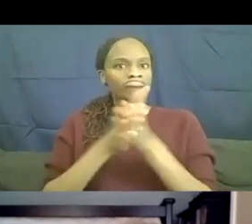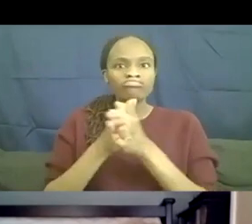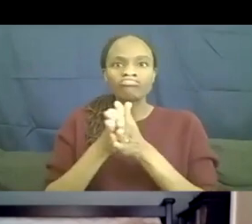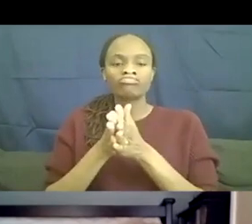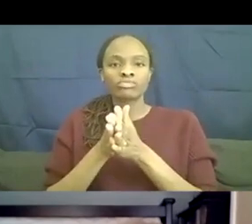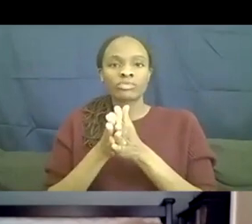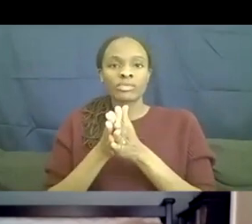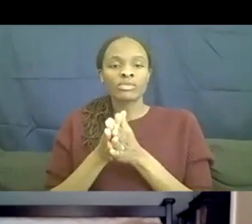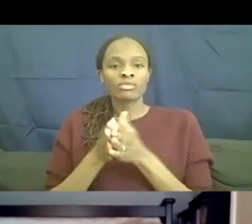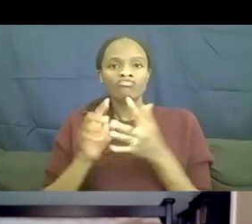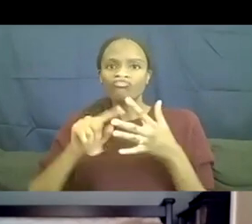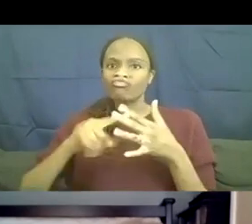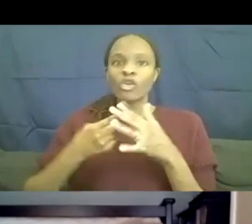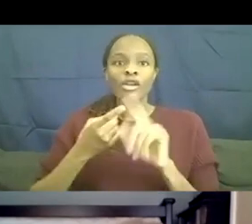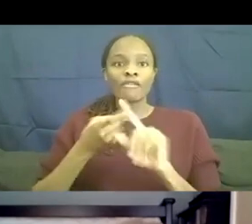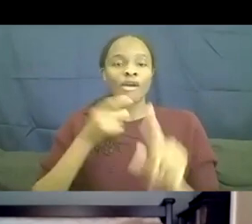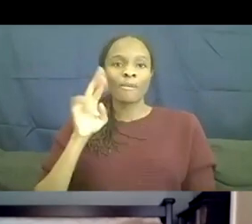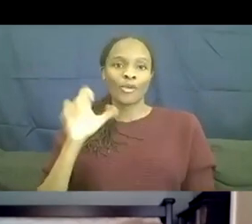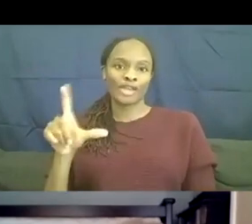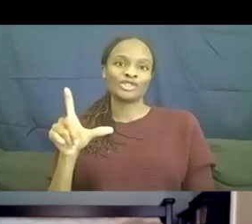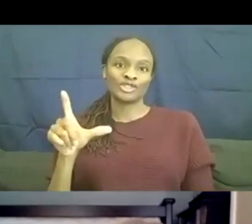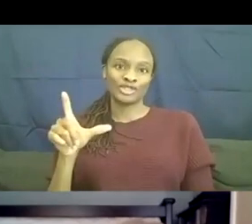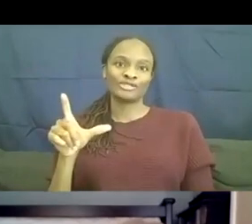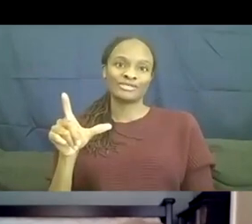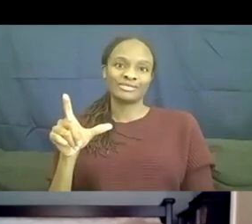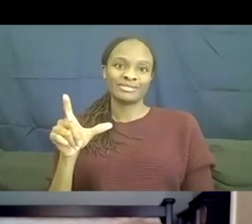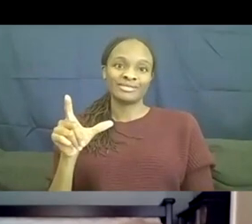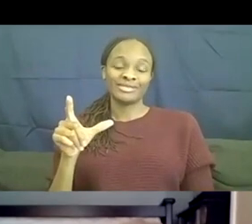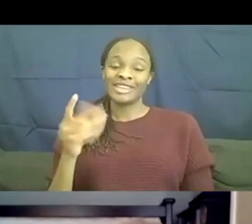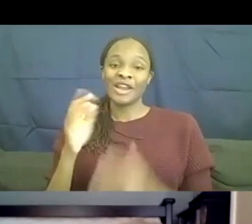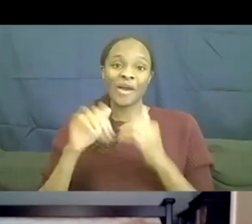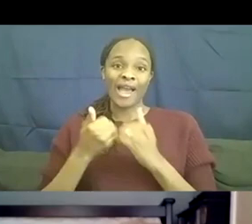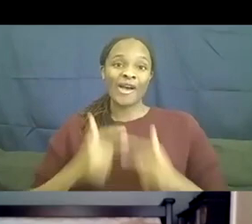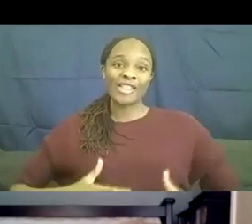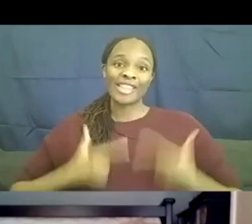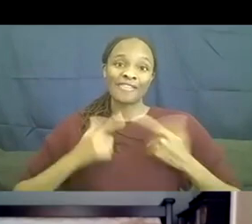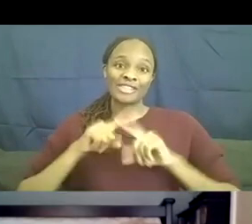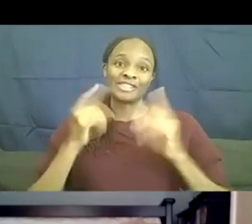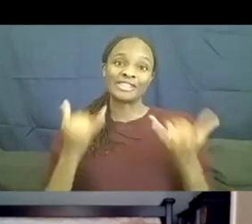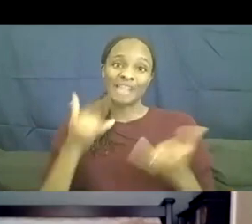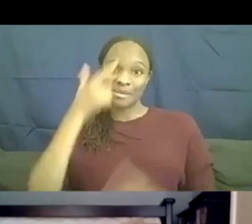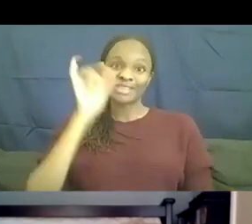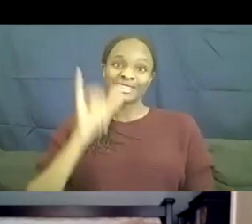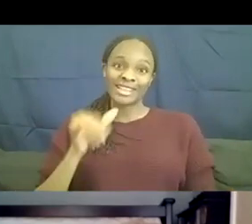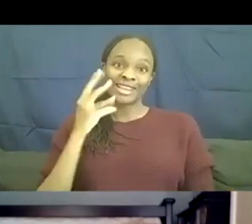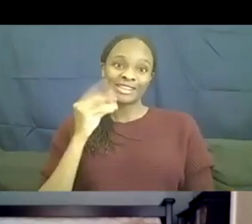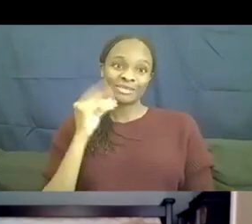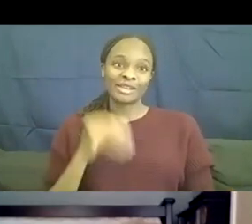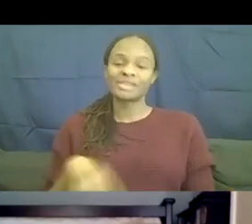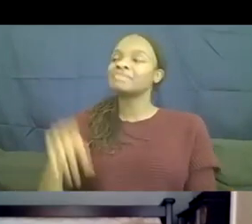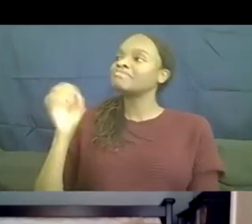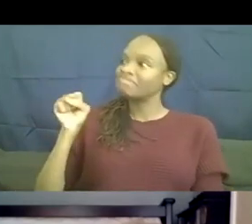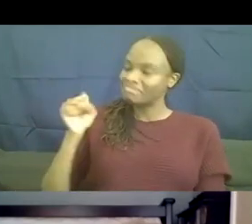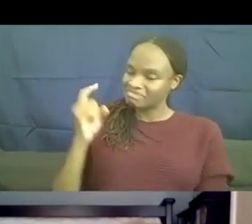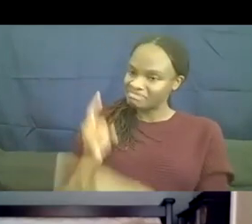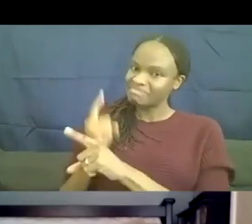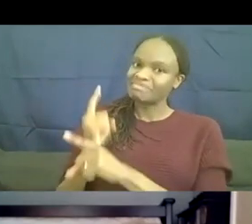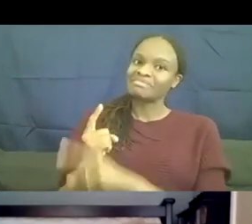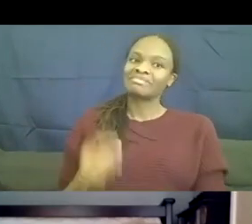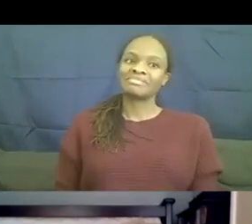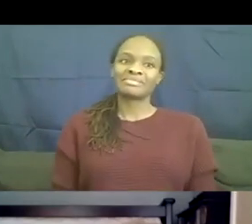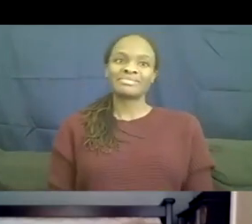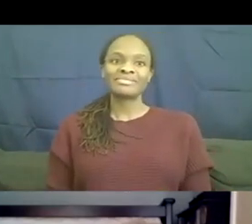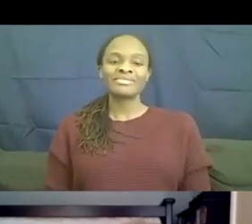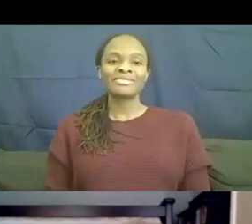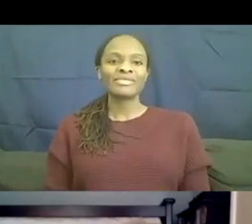from Rachel and you'll later hear how, how life is different today as a result of that experience. Yeah. Absolutely. Yeah. So, um,